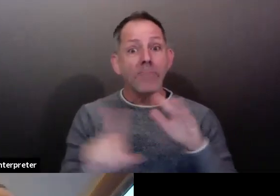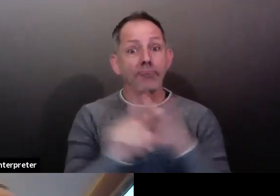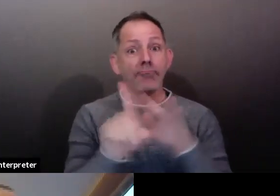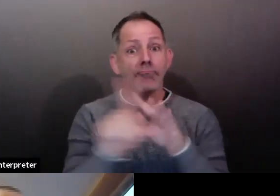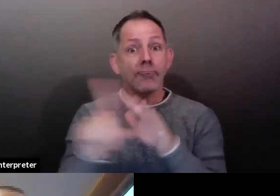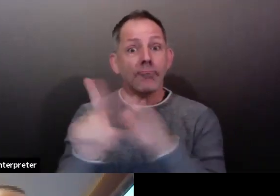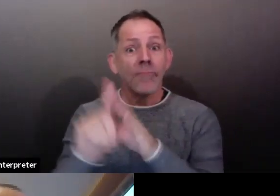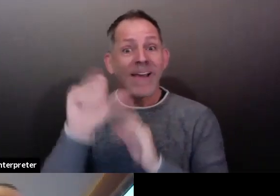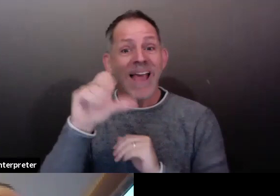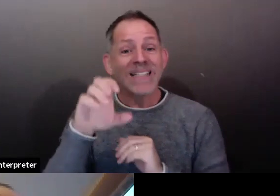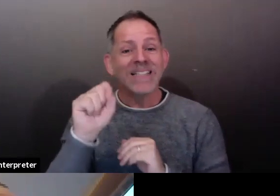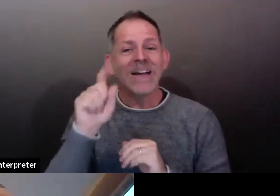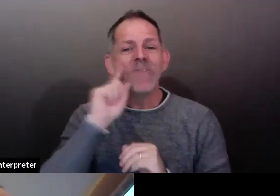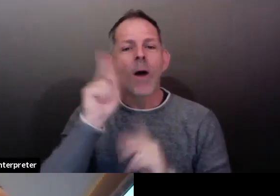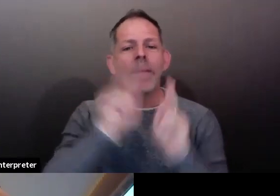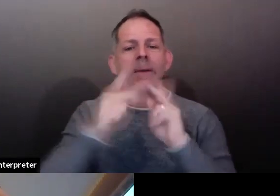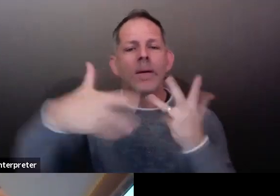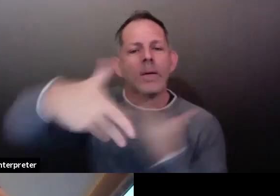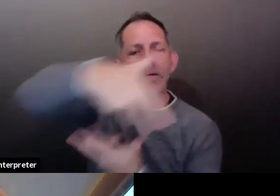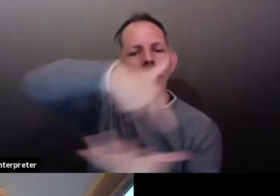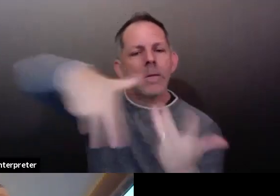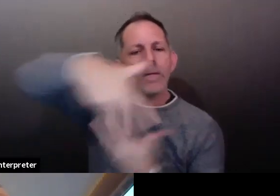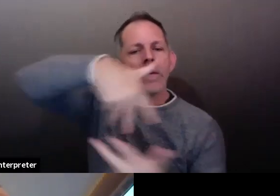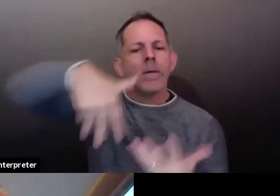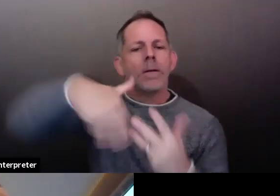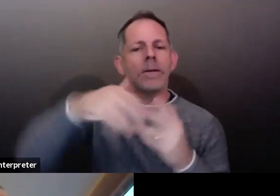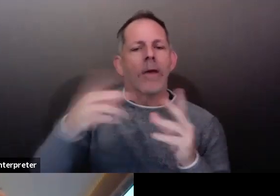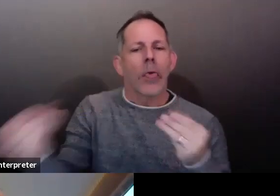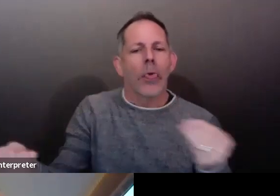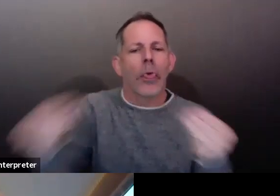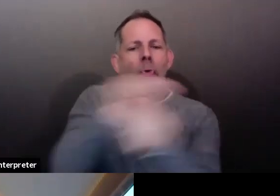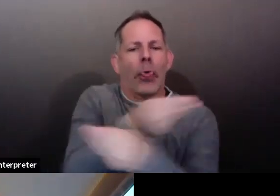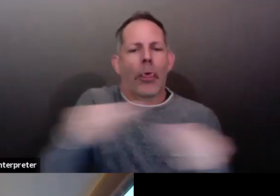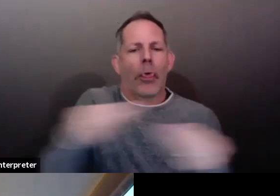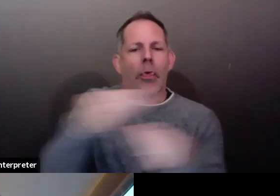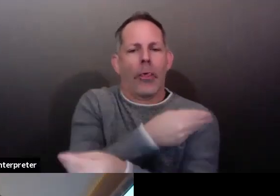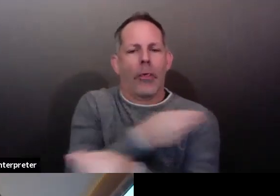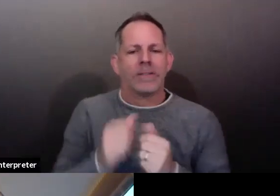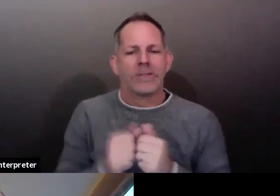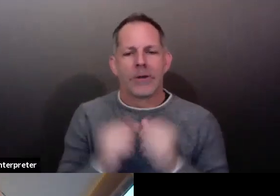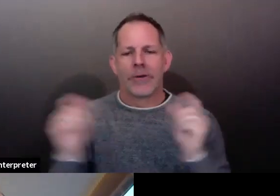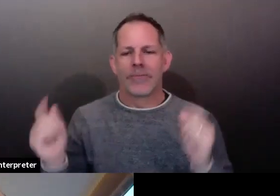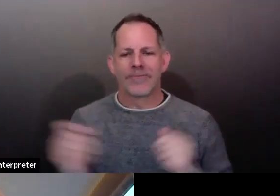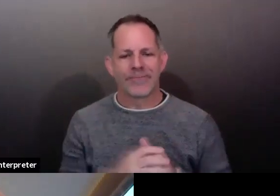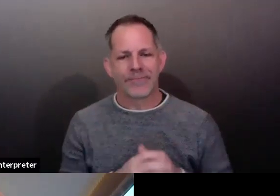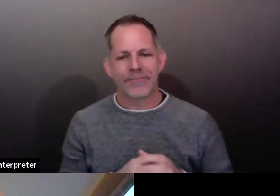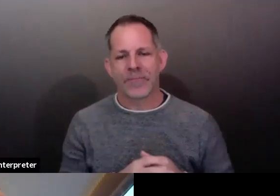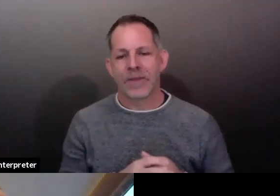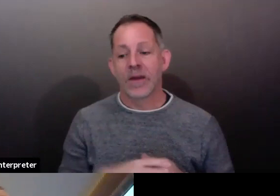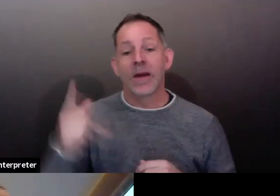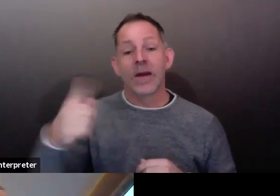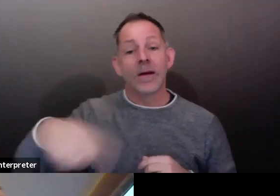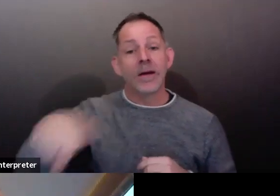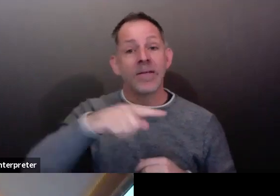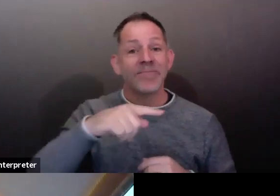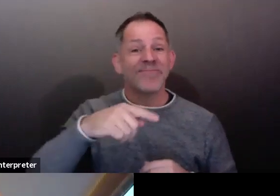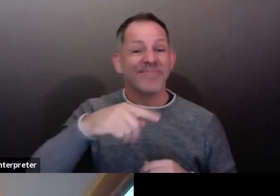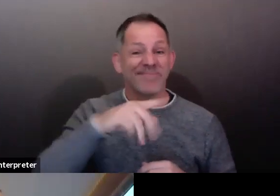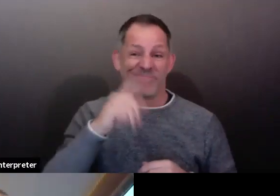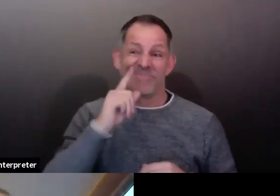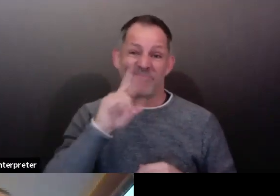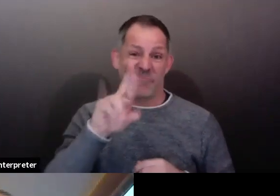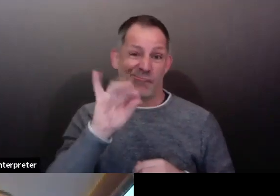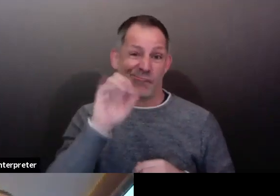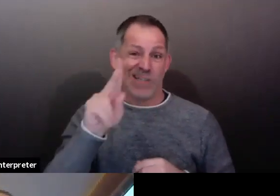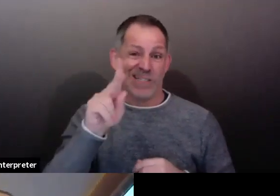those who have no occupational or personal risk factors and don't know exactly where they did get it. Those are the two leading groups.